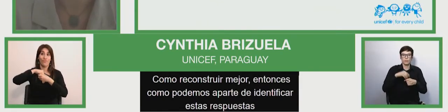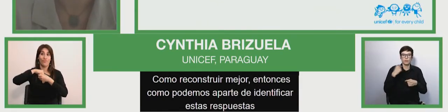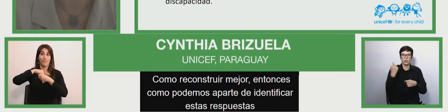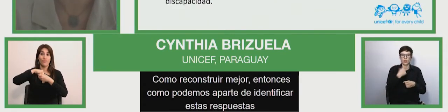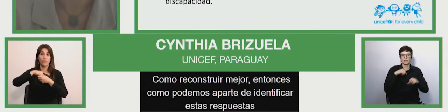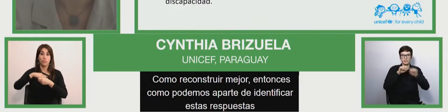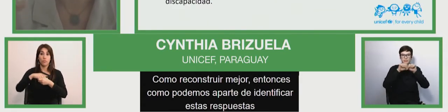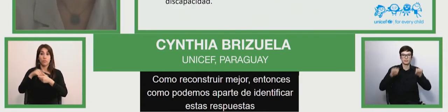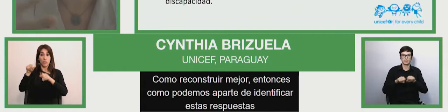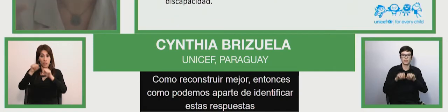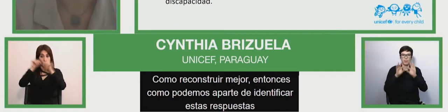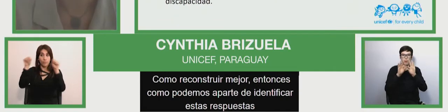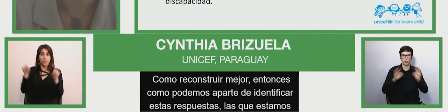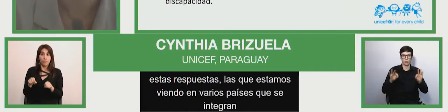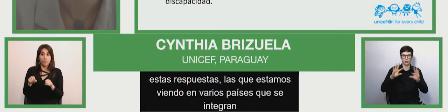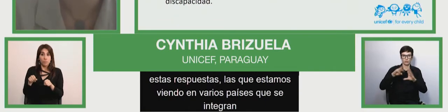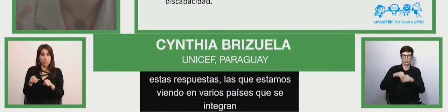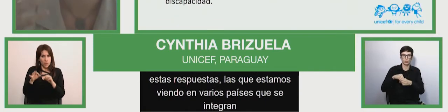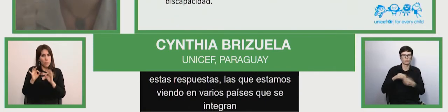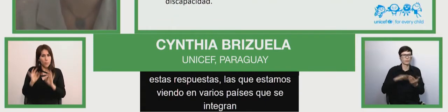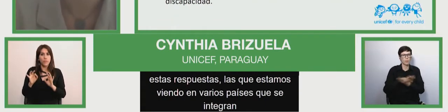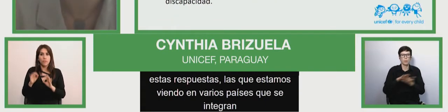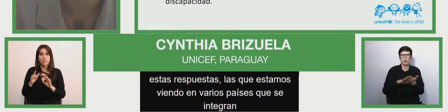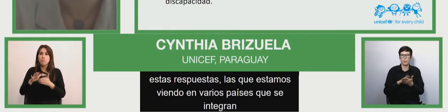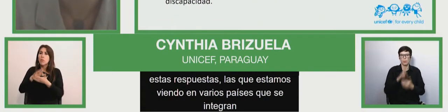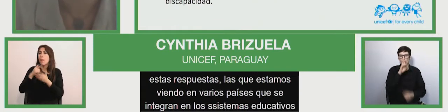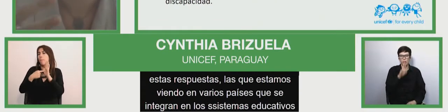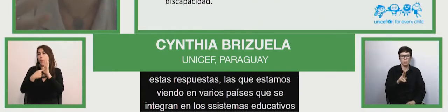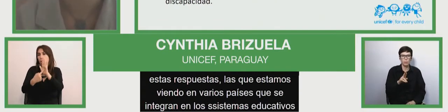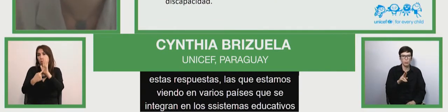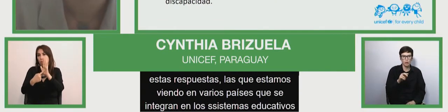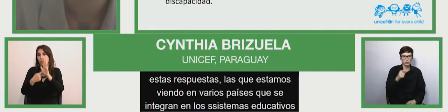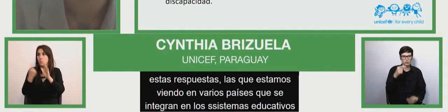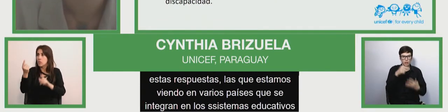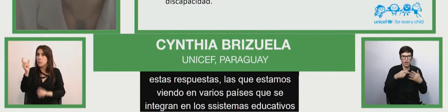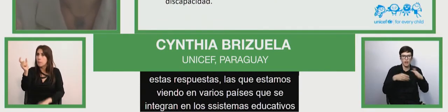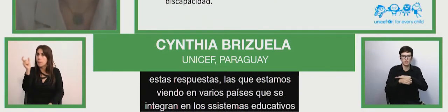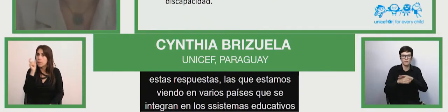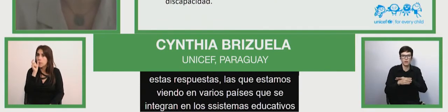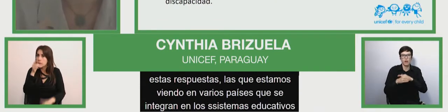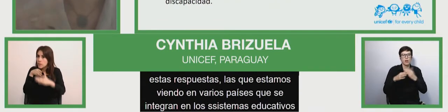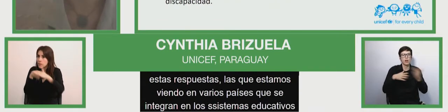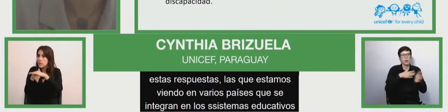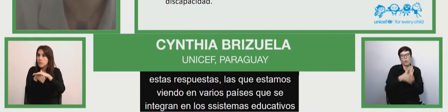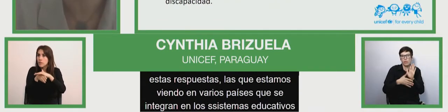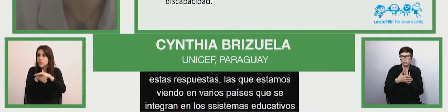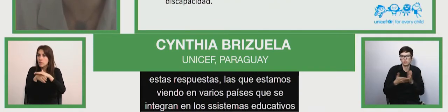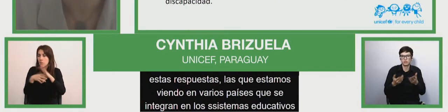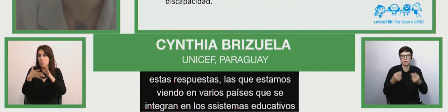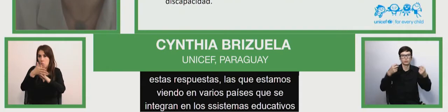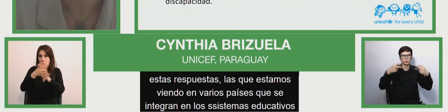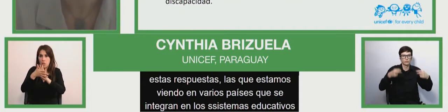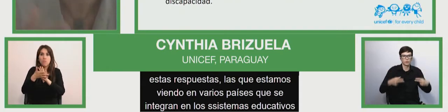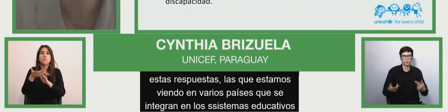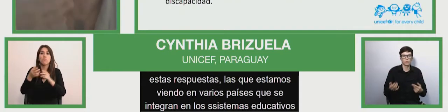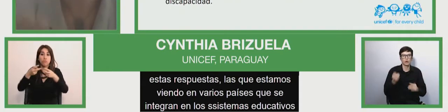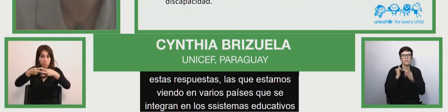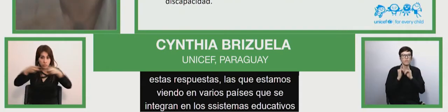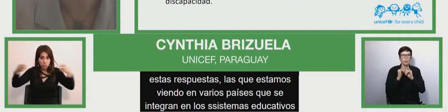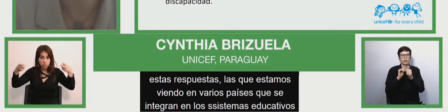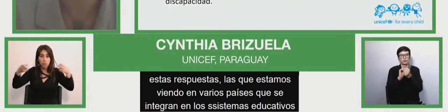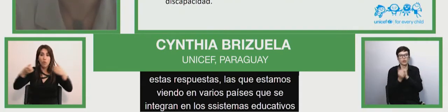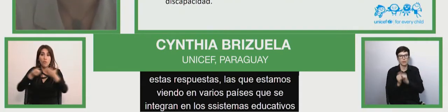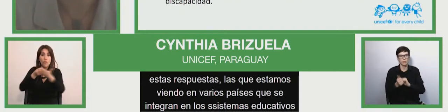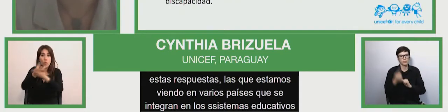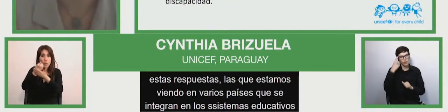system which integrate answers such as sign language subtitling adapted informations but how to continue